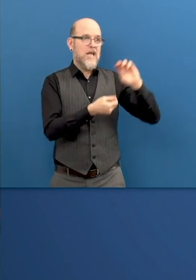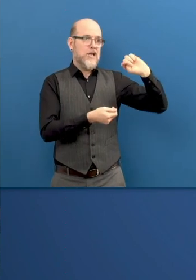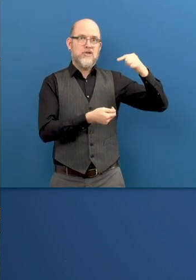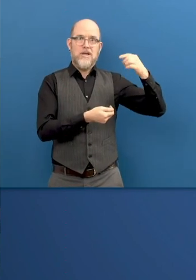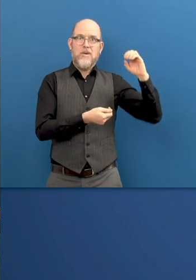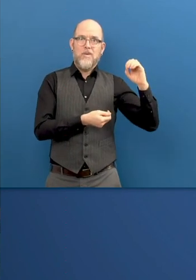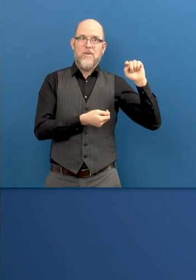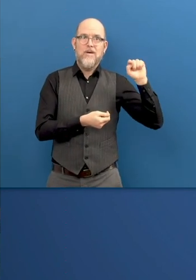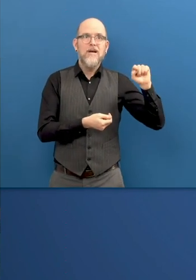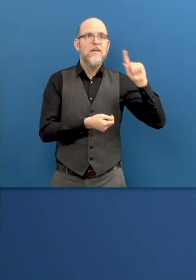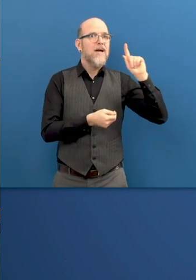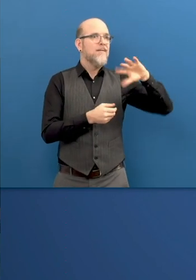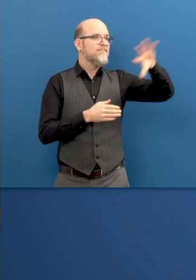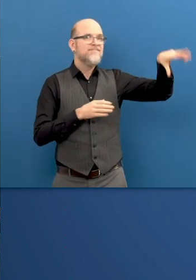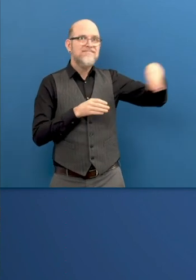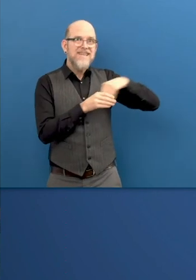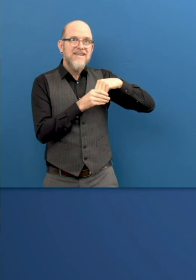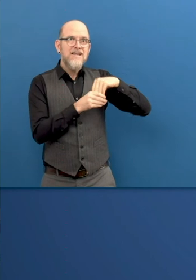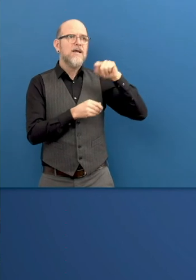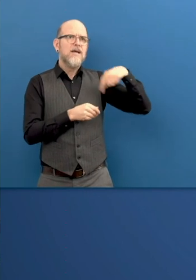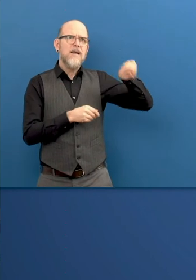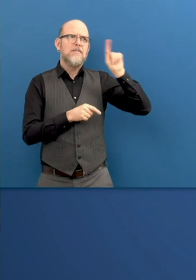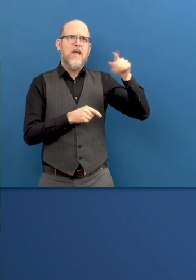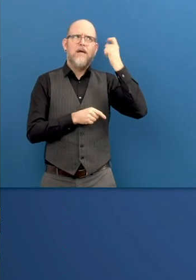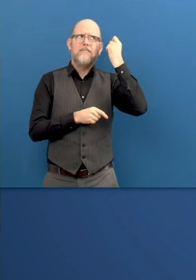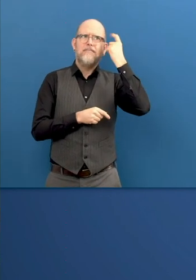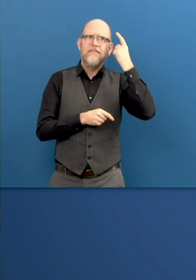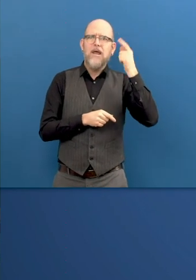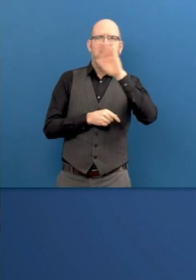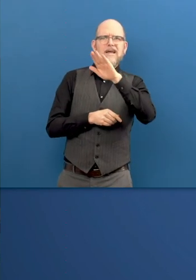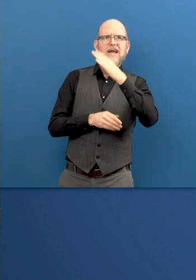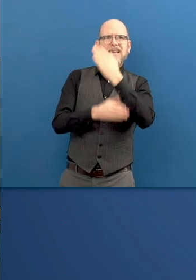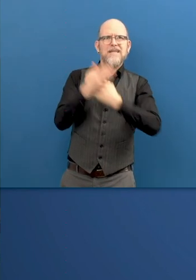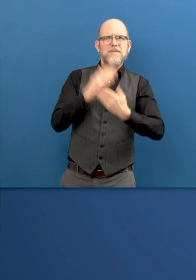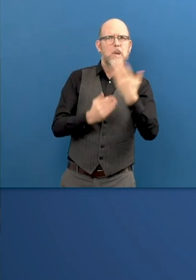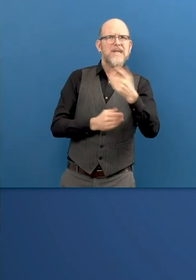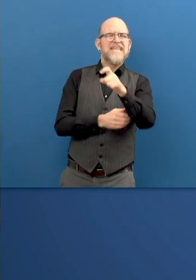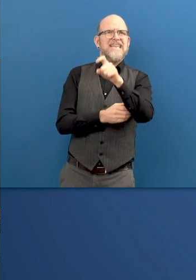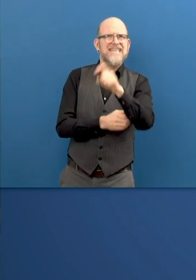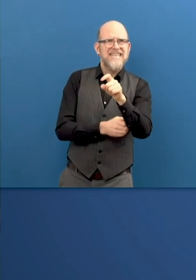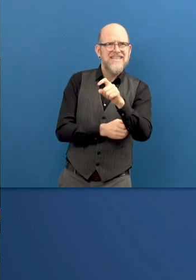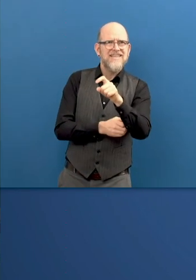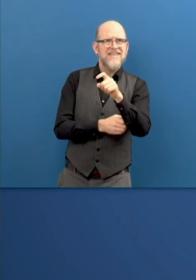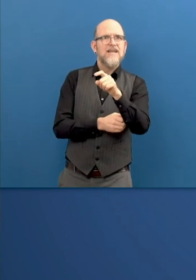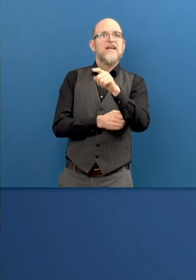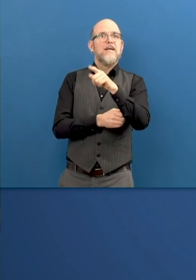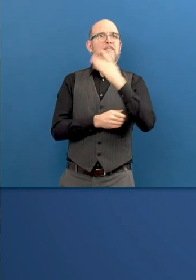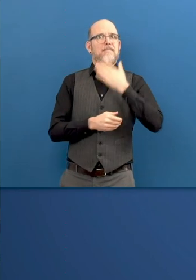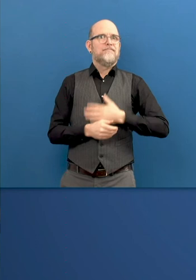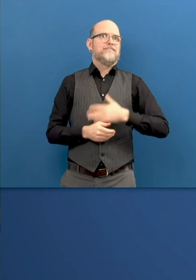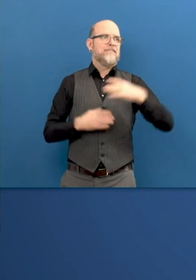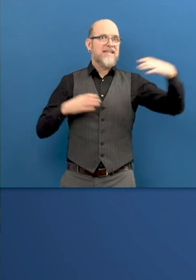address these needs. Let me share with you and you, Fernando,